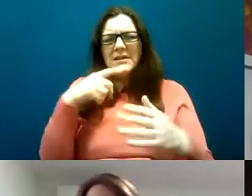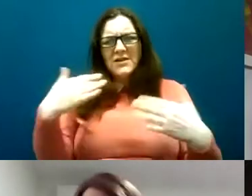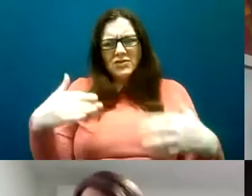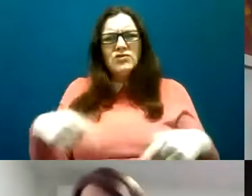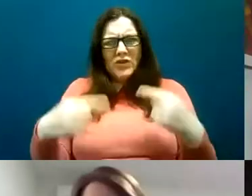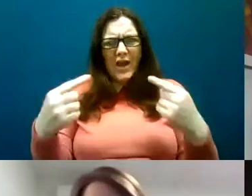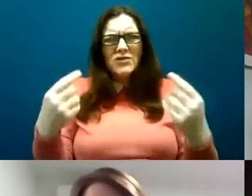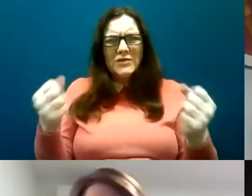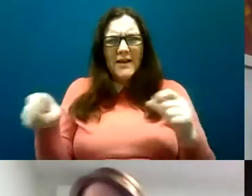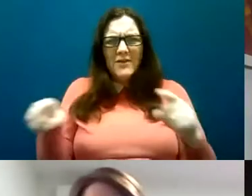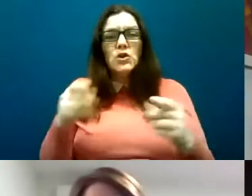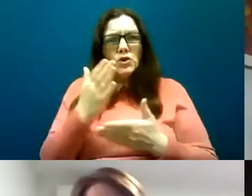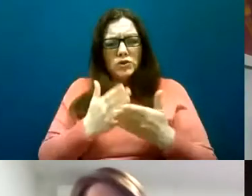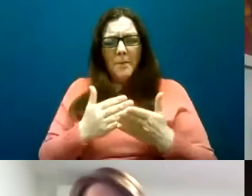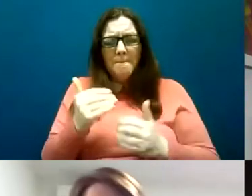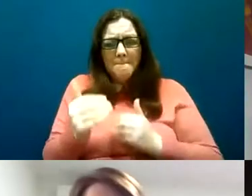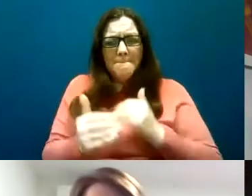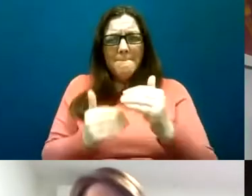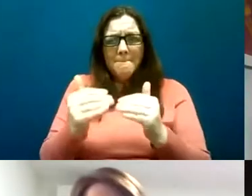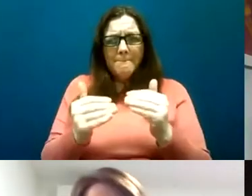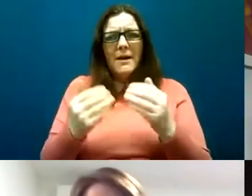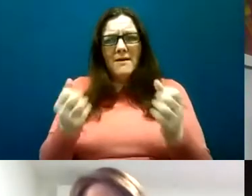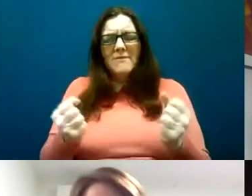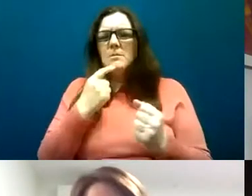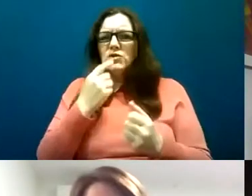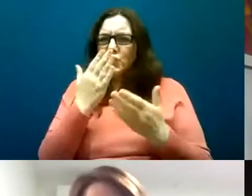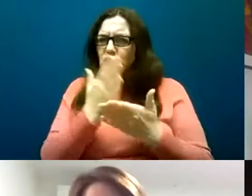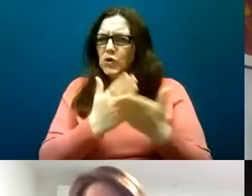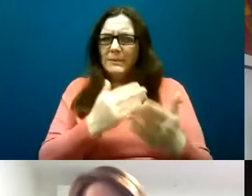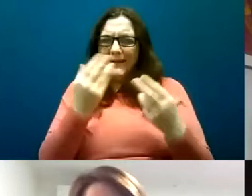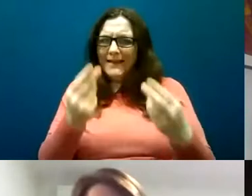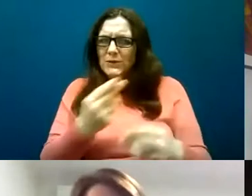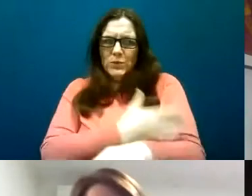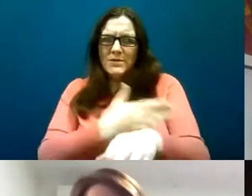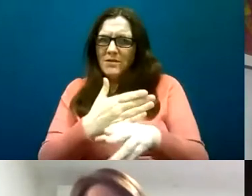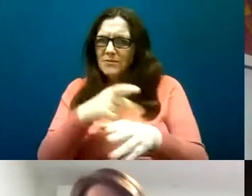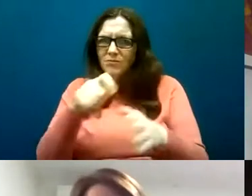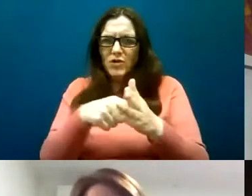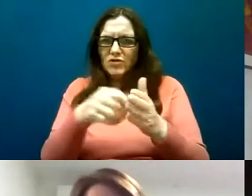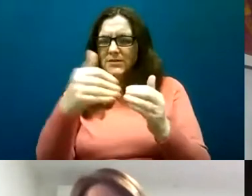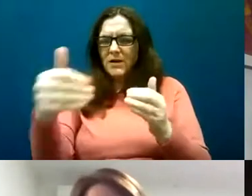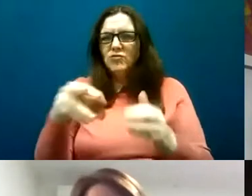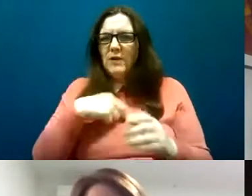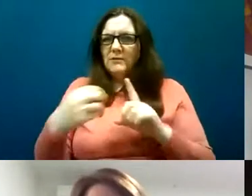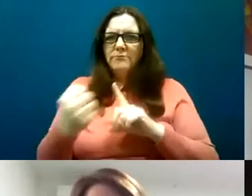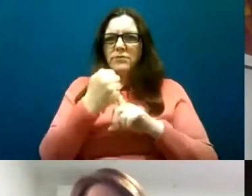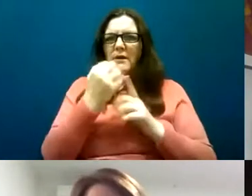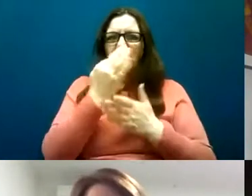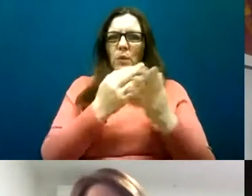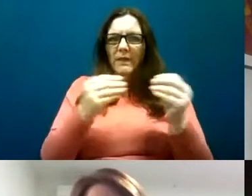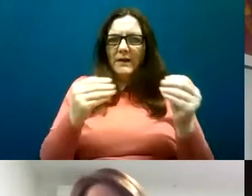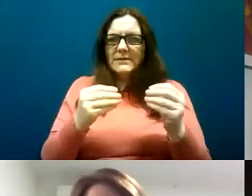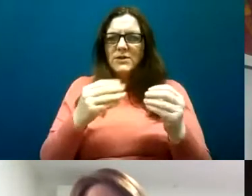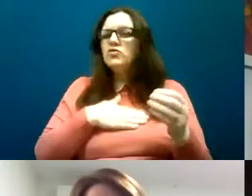are underway and some of which I think would need to commence I was very struck by a couple of things just by way of